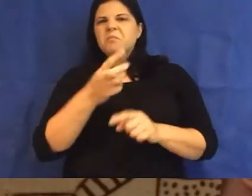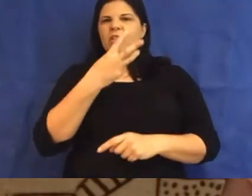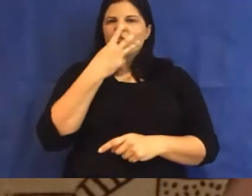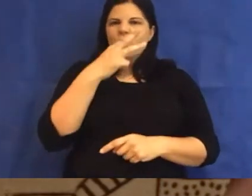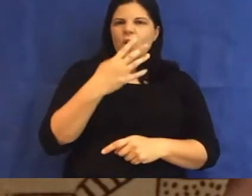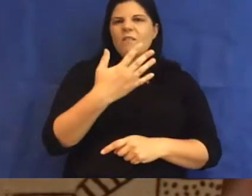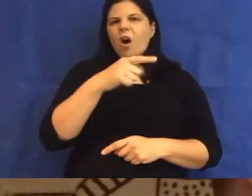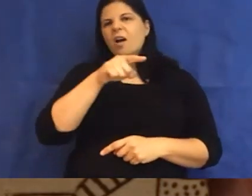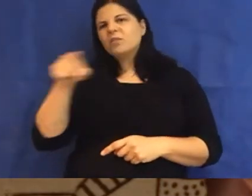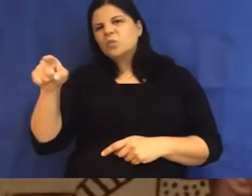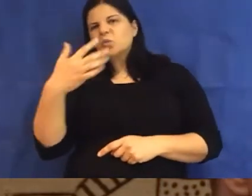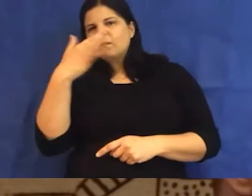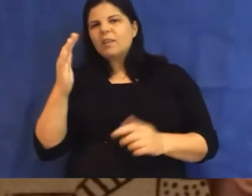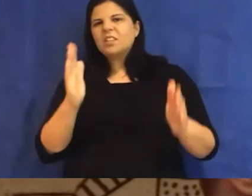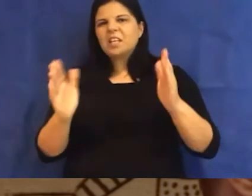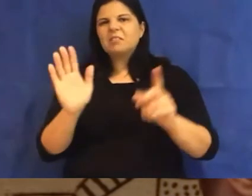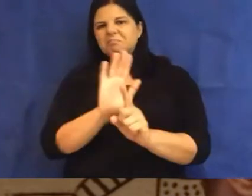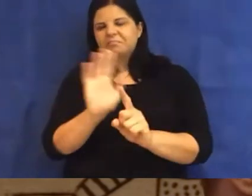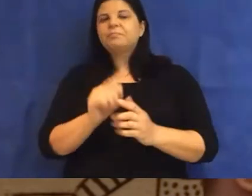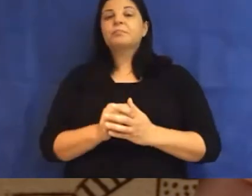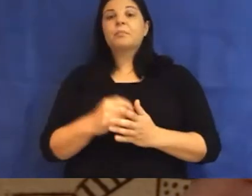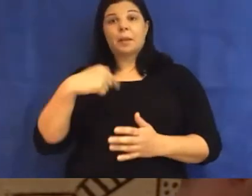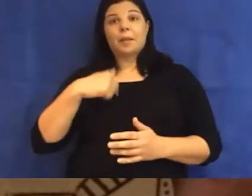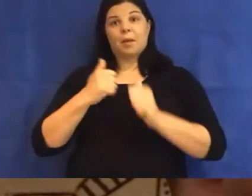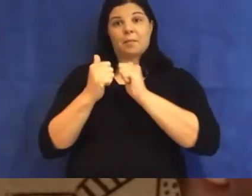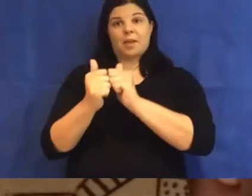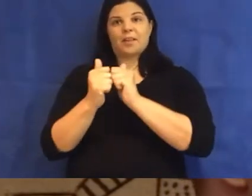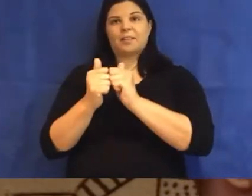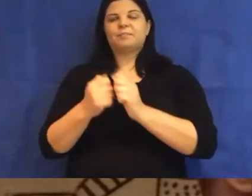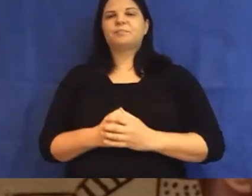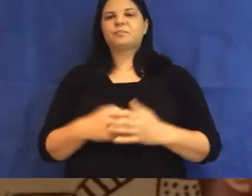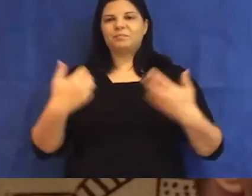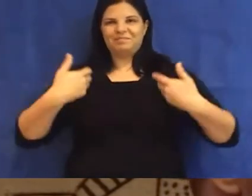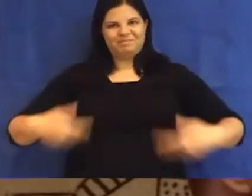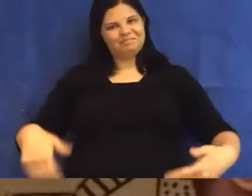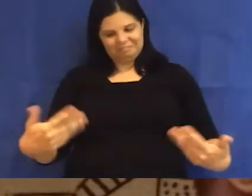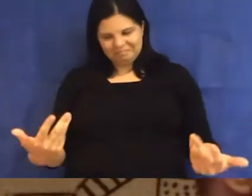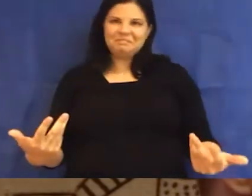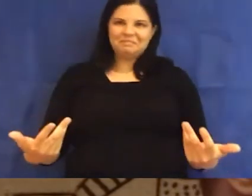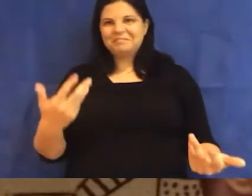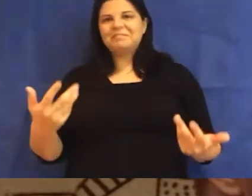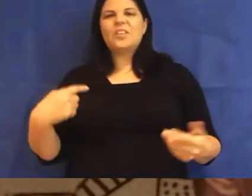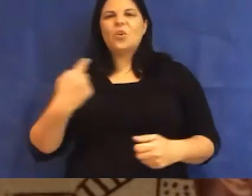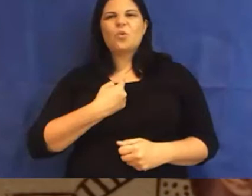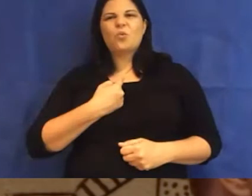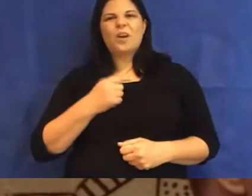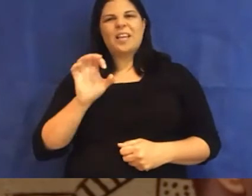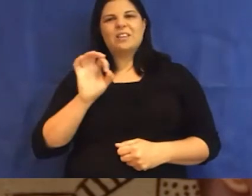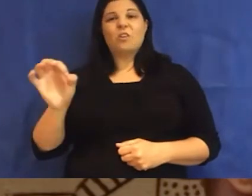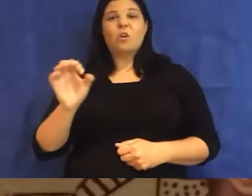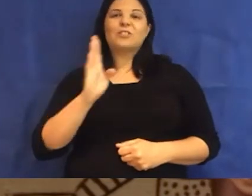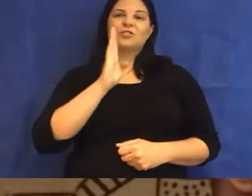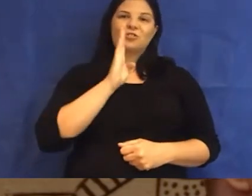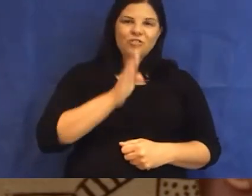50s. And then here's my partner and I, who are, like, dressed like this, and very obviously not straight or cis.